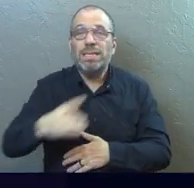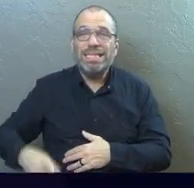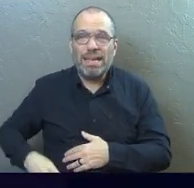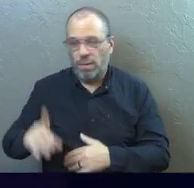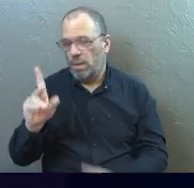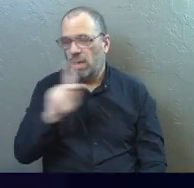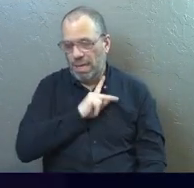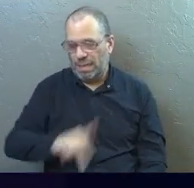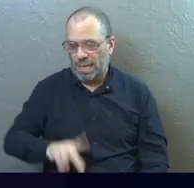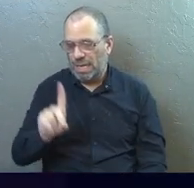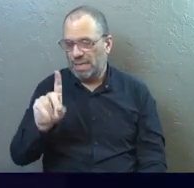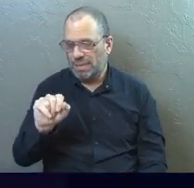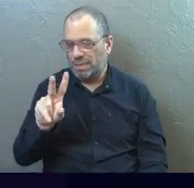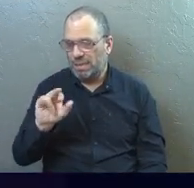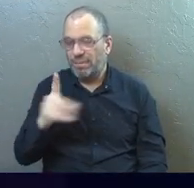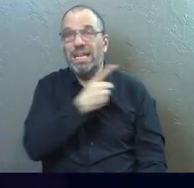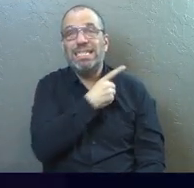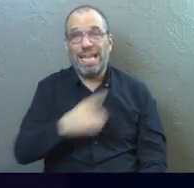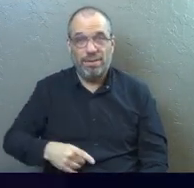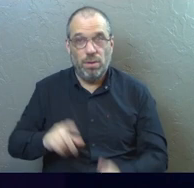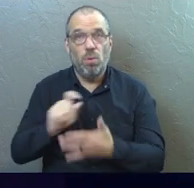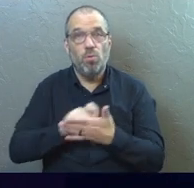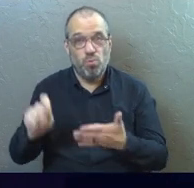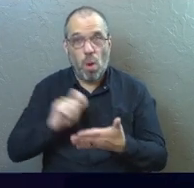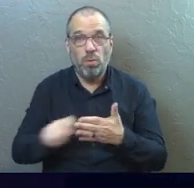those words. What a gorgeous prayer.